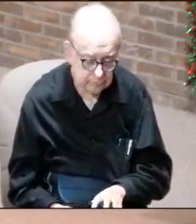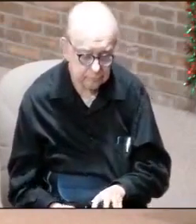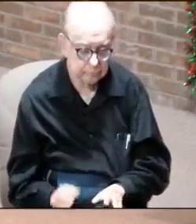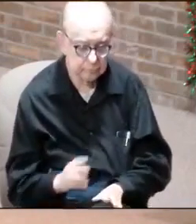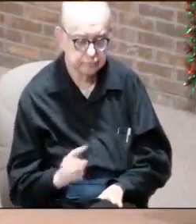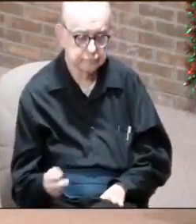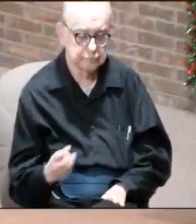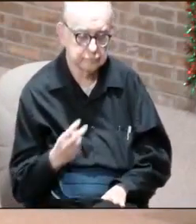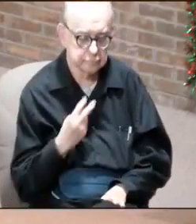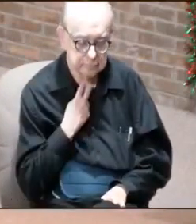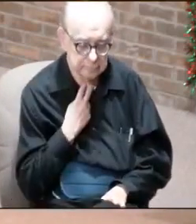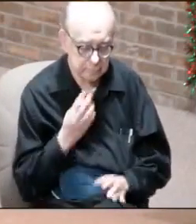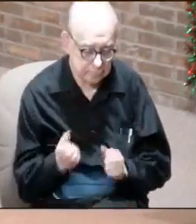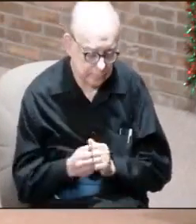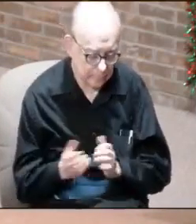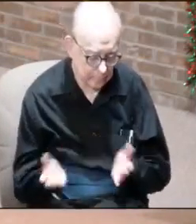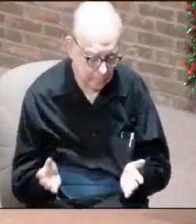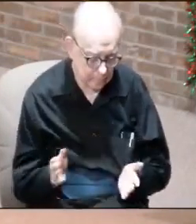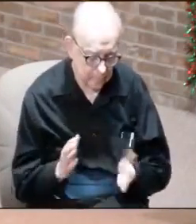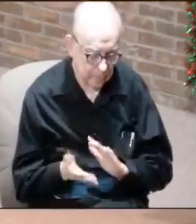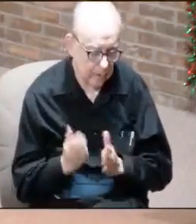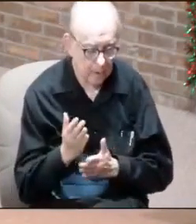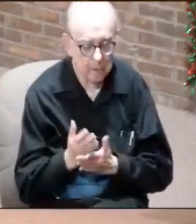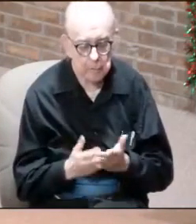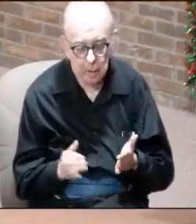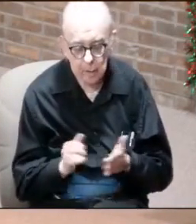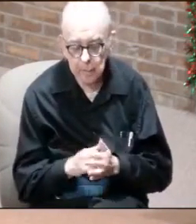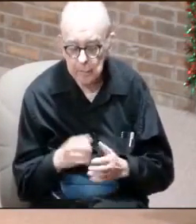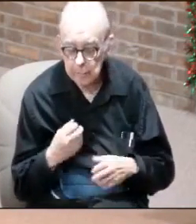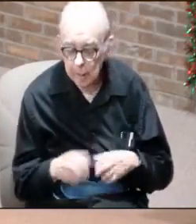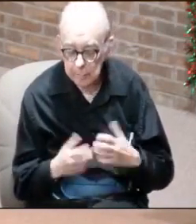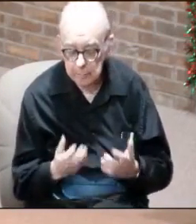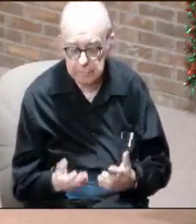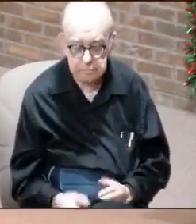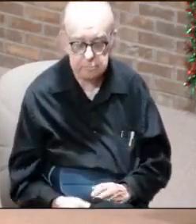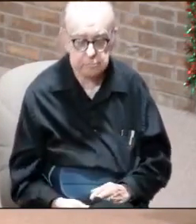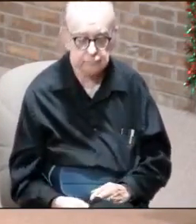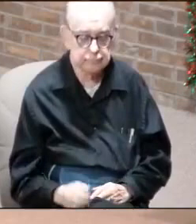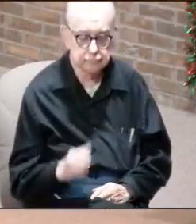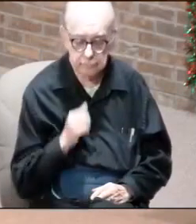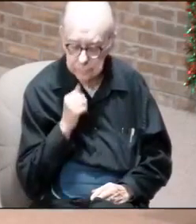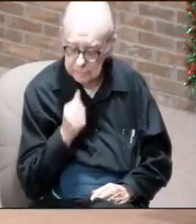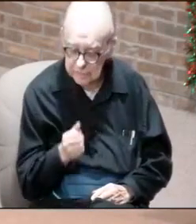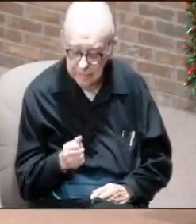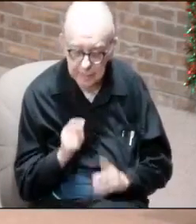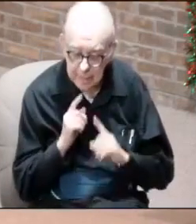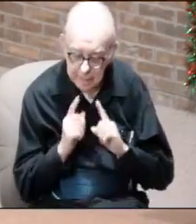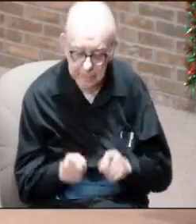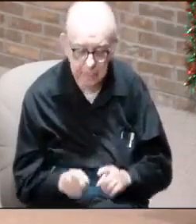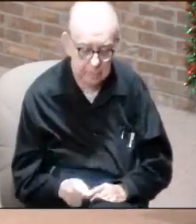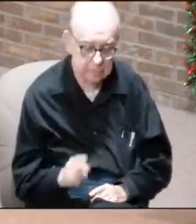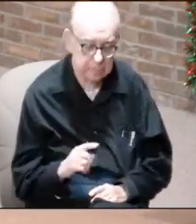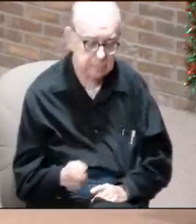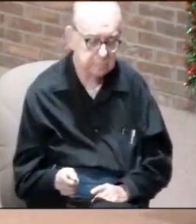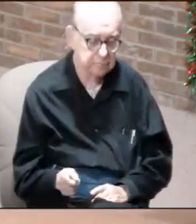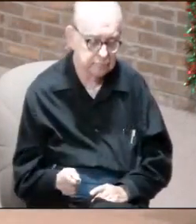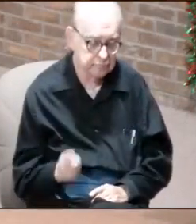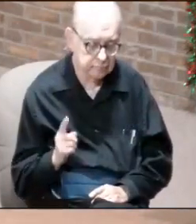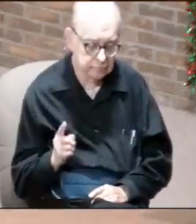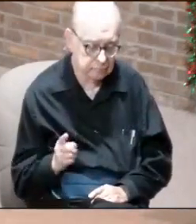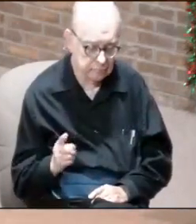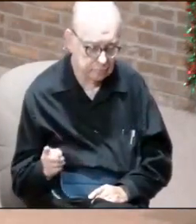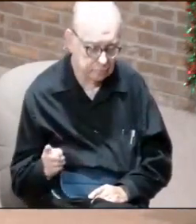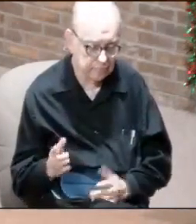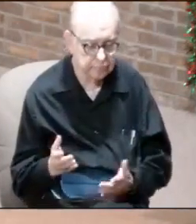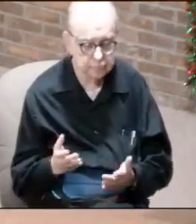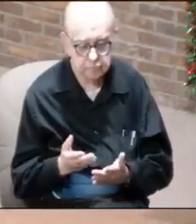They get sucked in and next thing you know they become part of the problem. Not a solution to there. And the ones